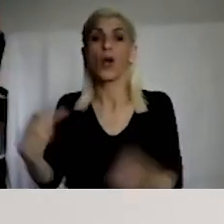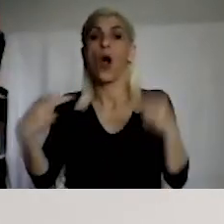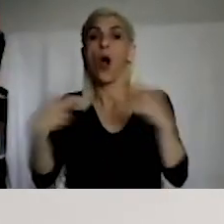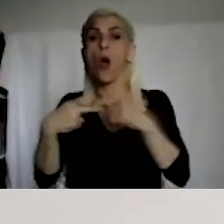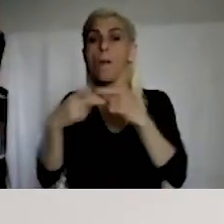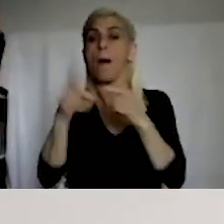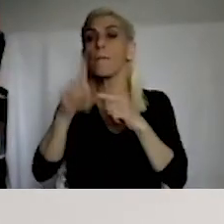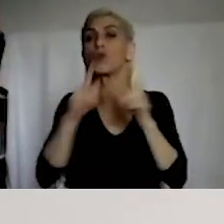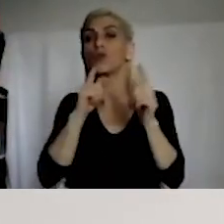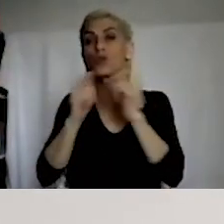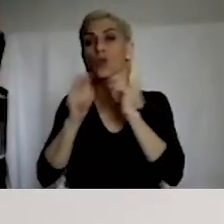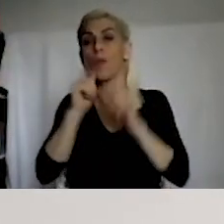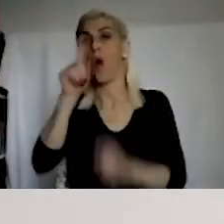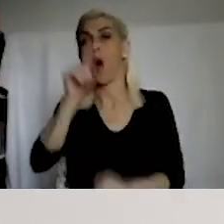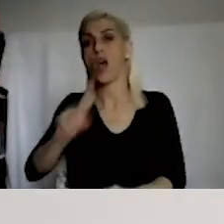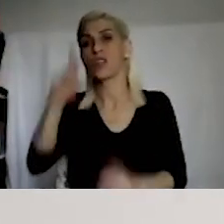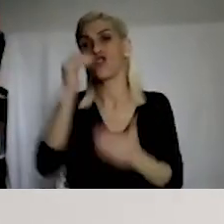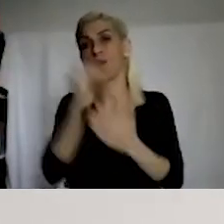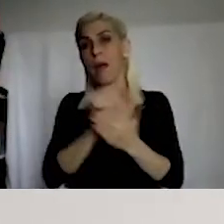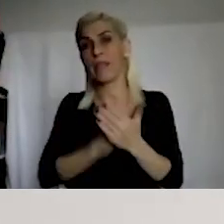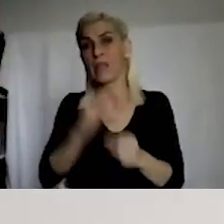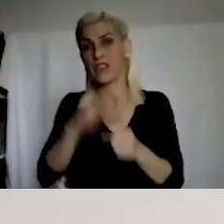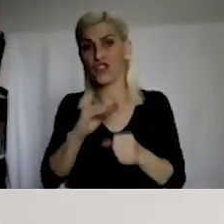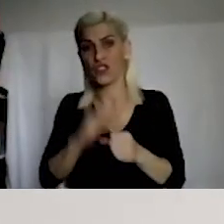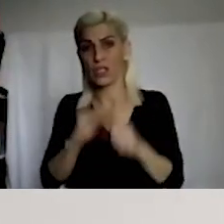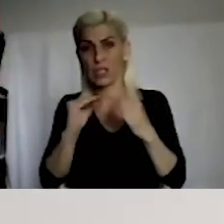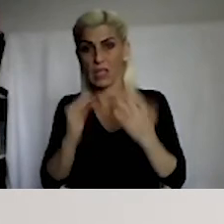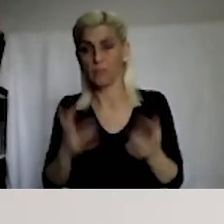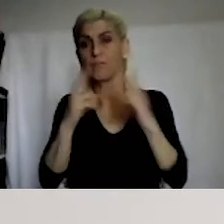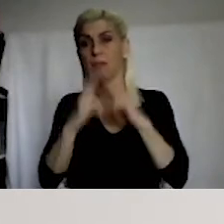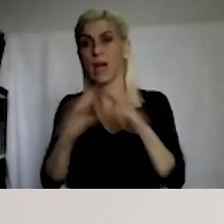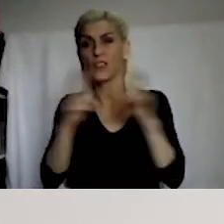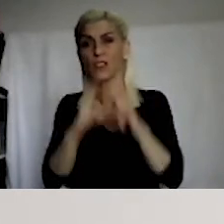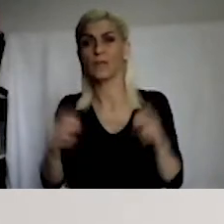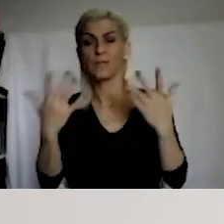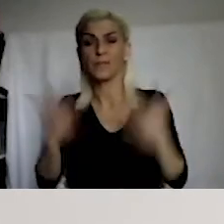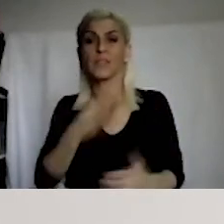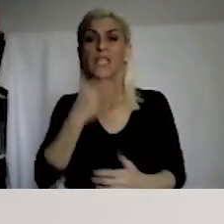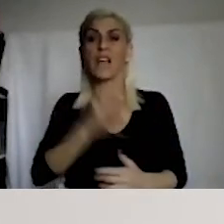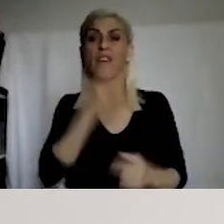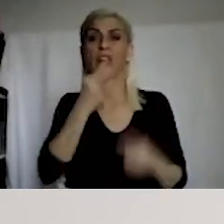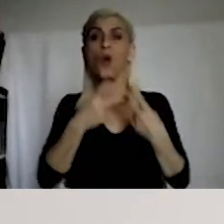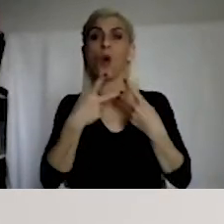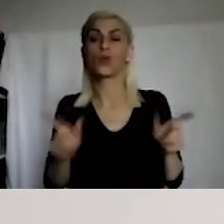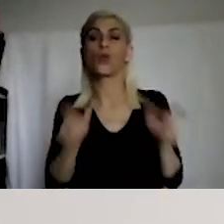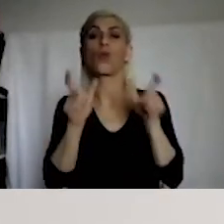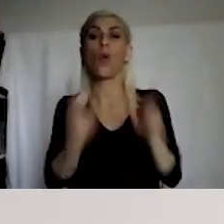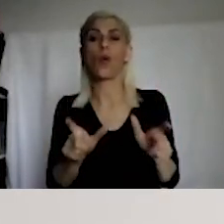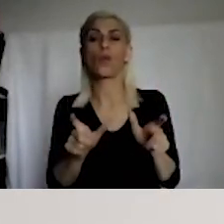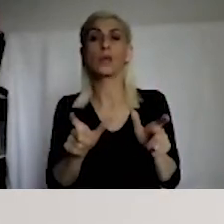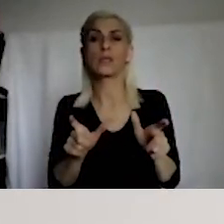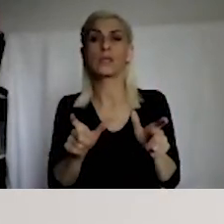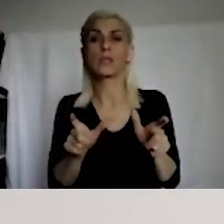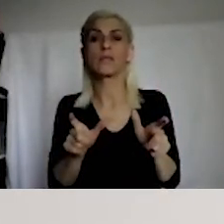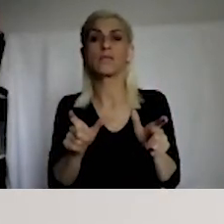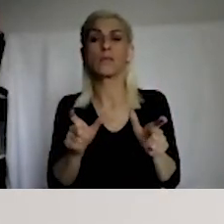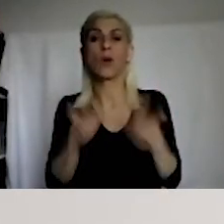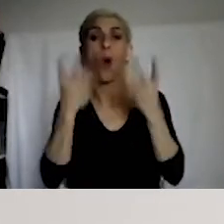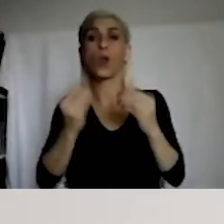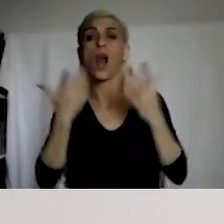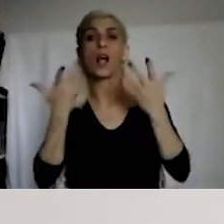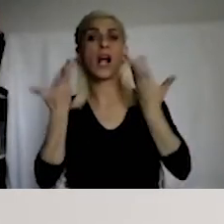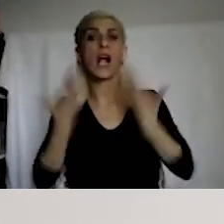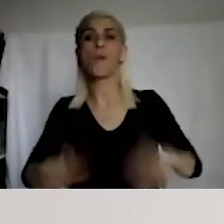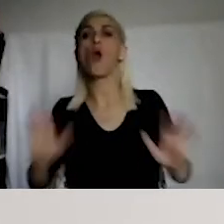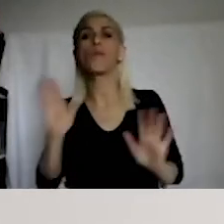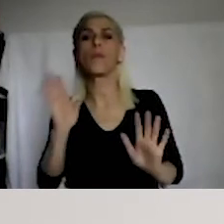statement, and under Article 17, the court didn't accept that under the scope of protection of